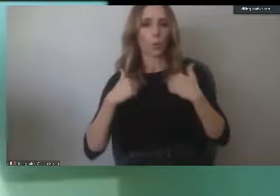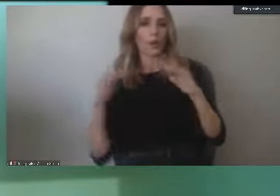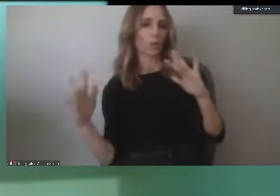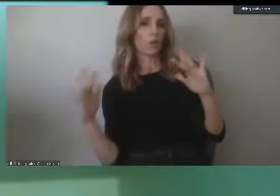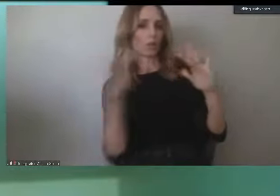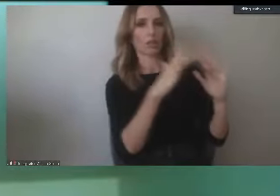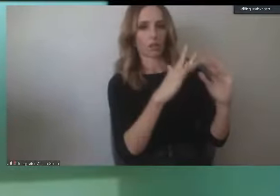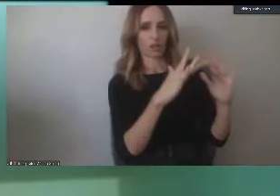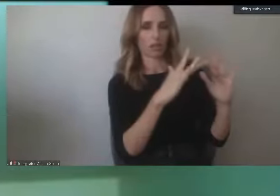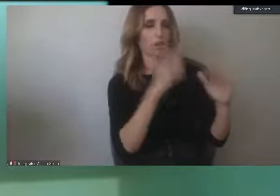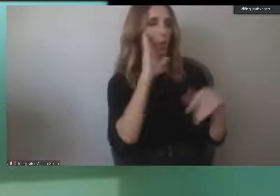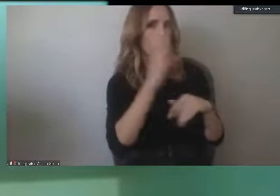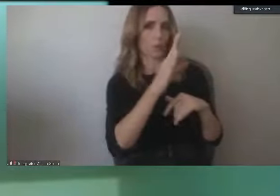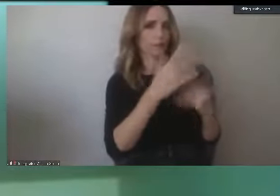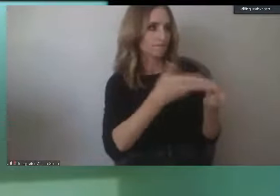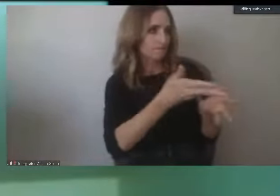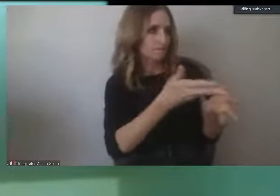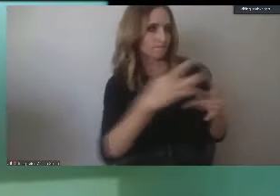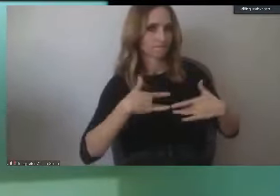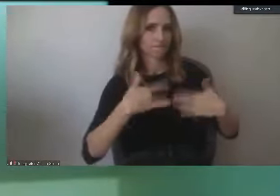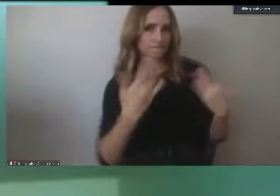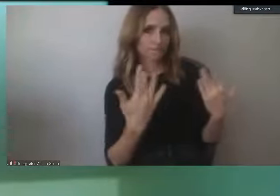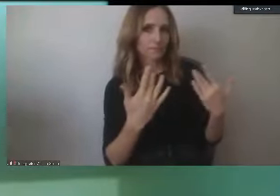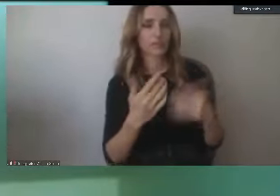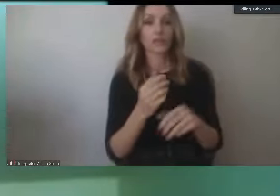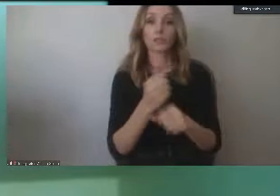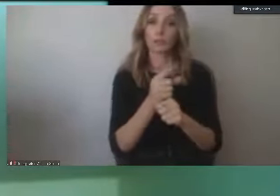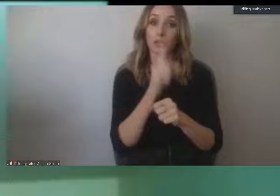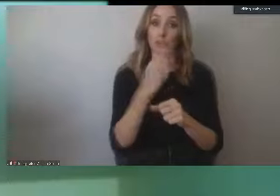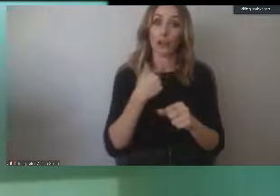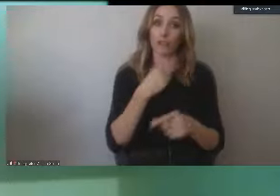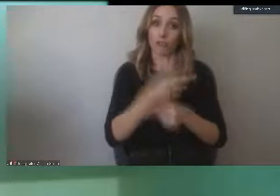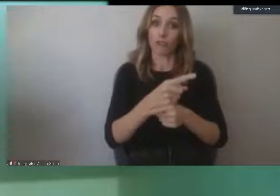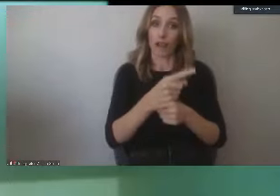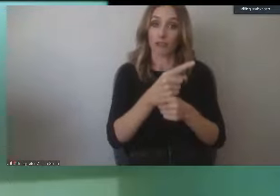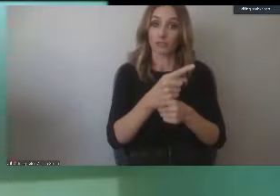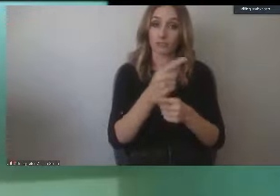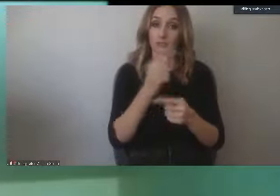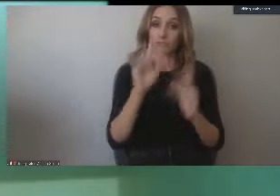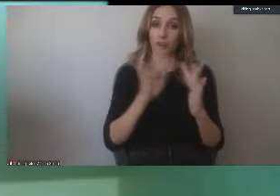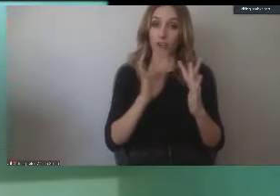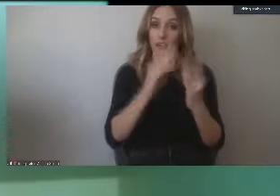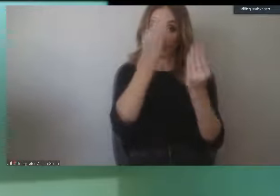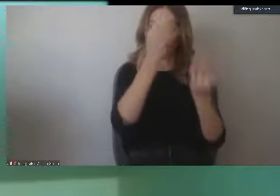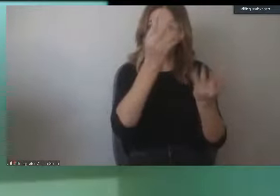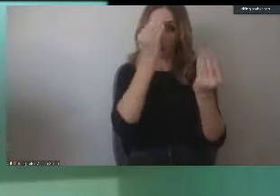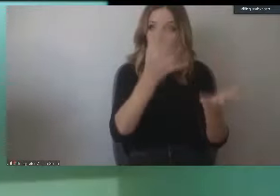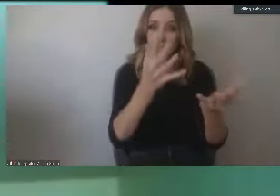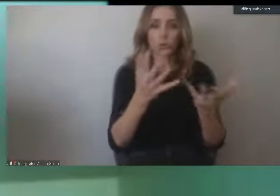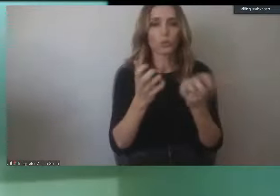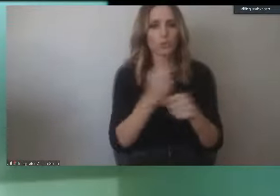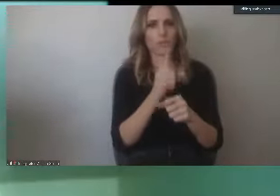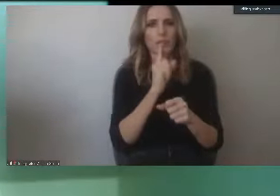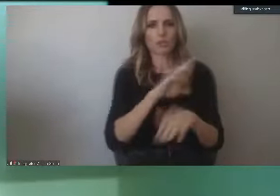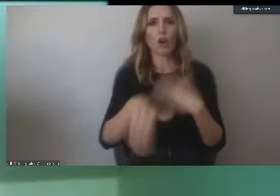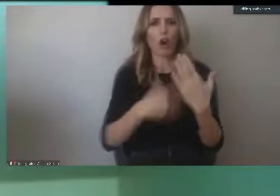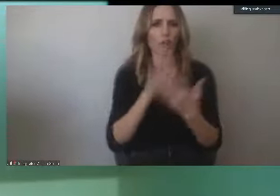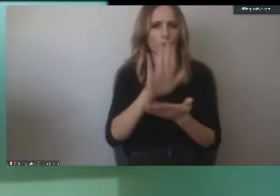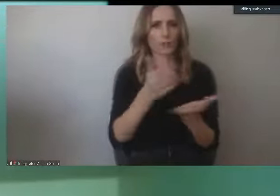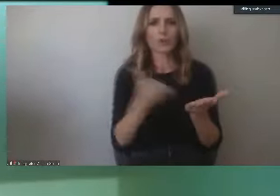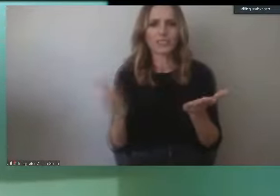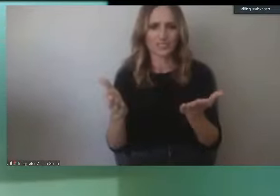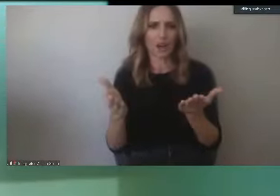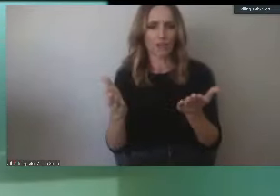correct contact information for you. And it is our intention and hope to be able to return belongings to all of our students. We